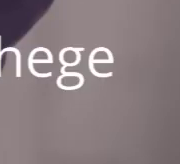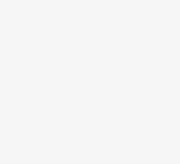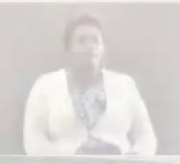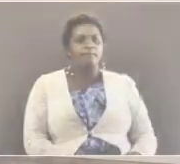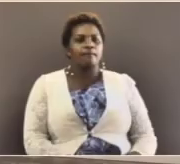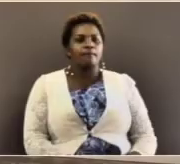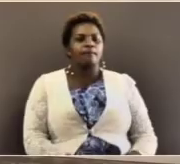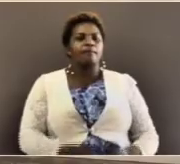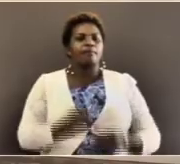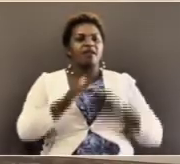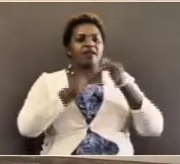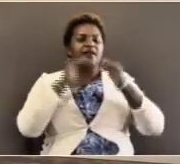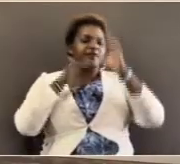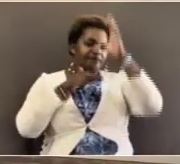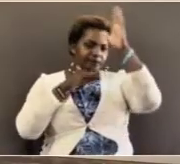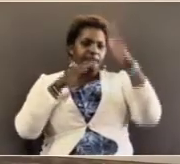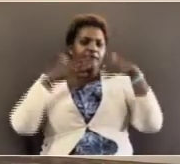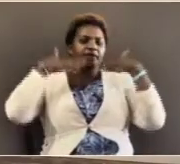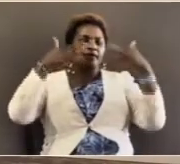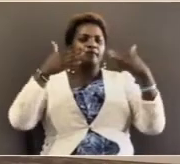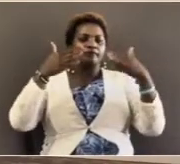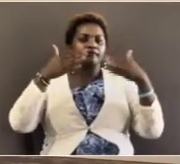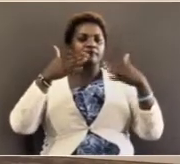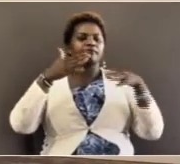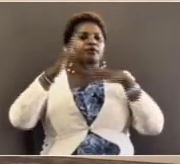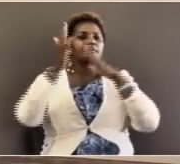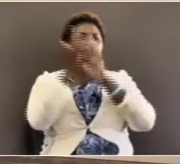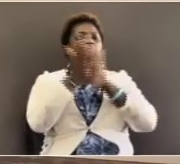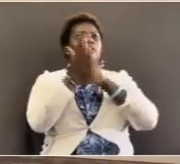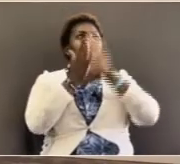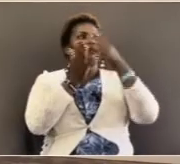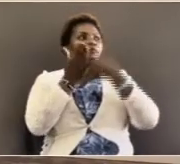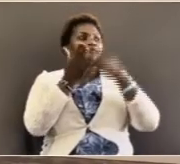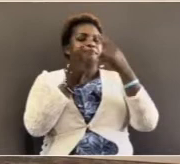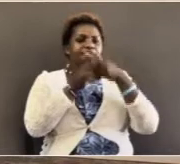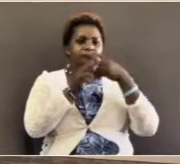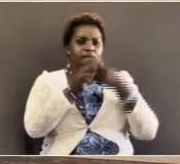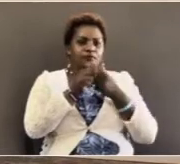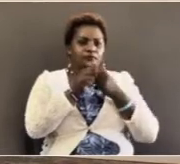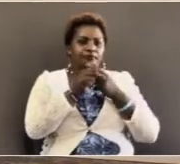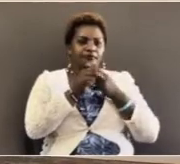Dear loving Father, we want to give thanks and praise to your holy name.